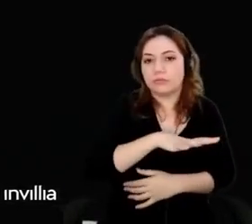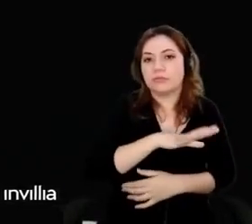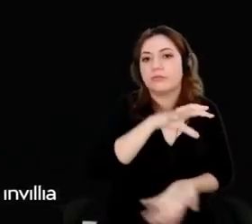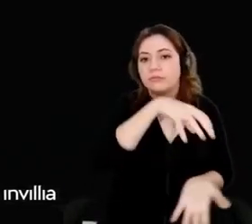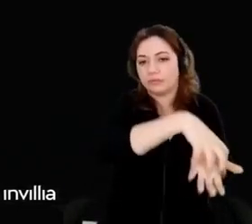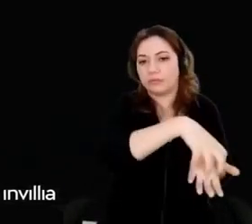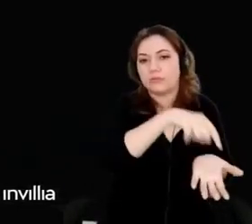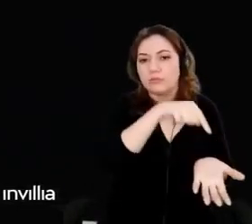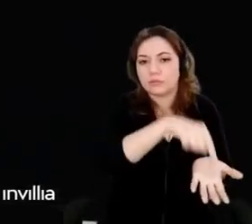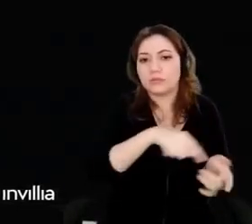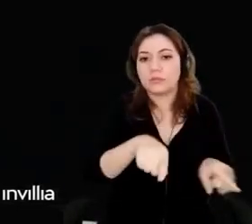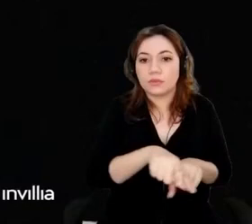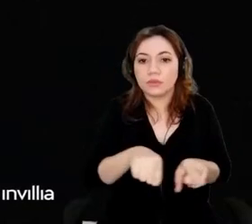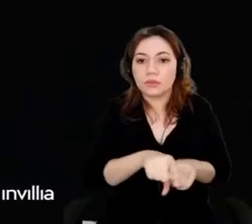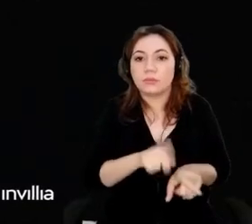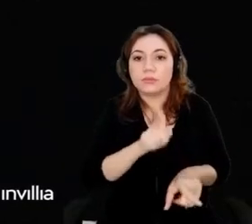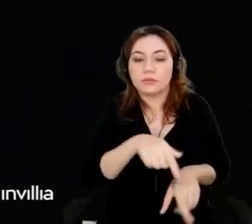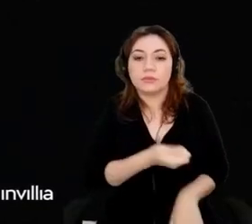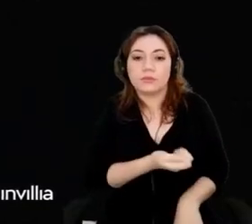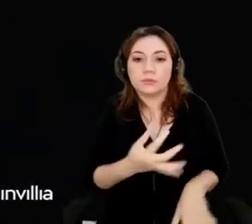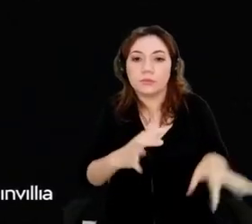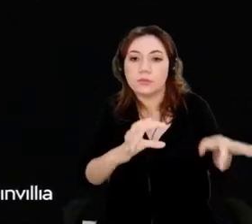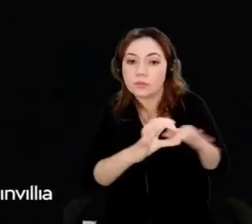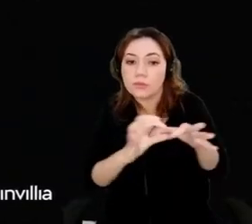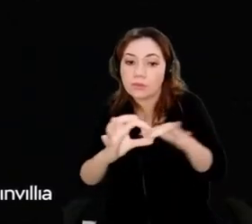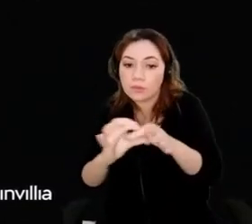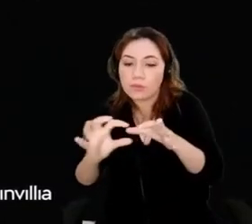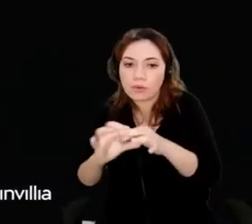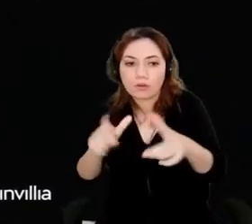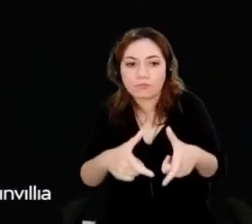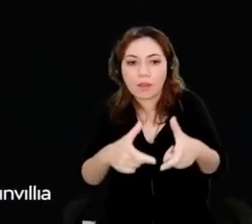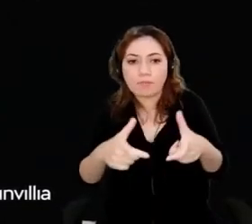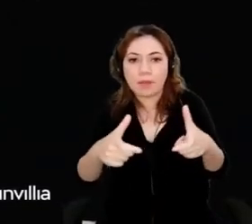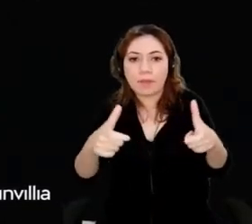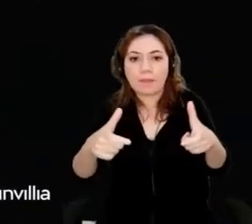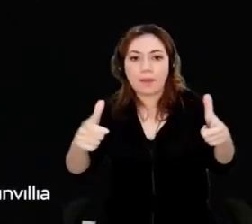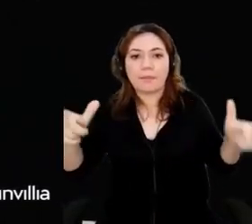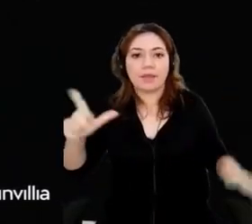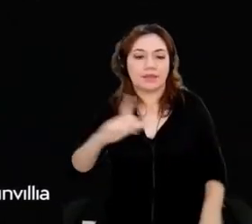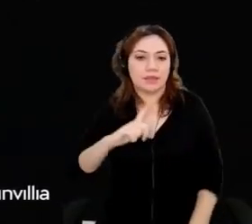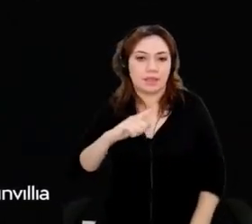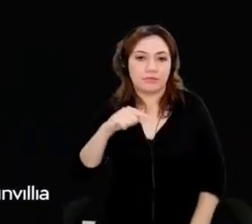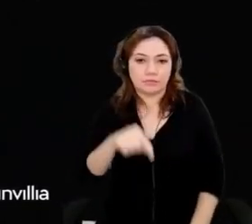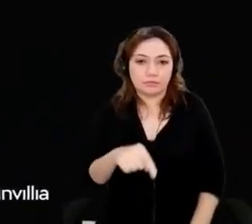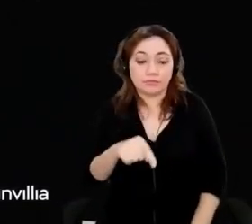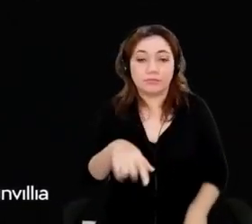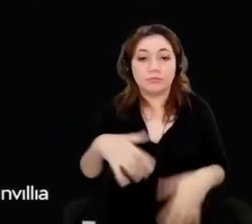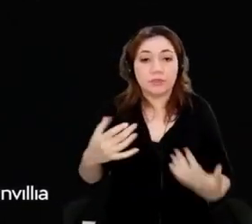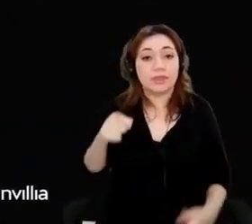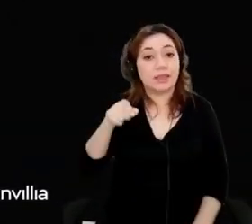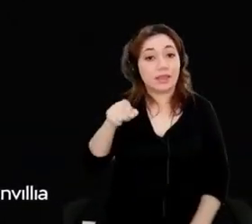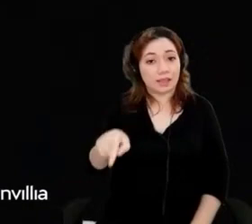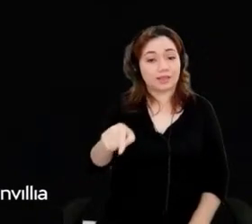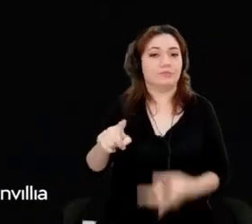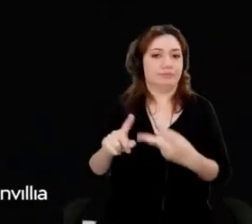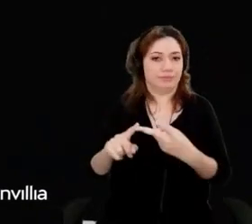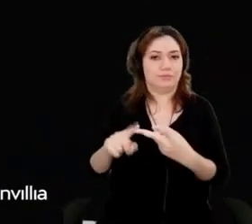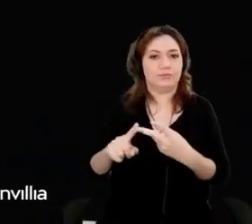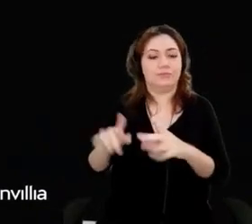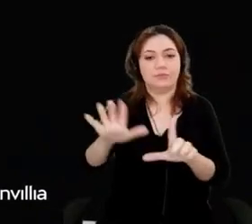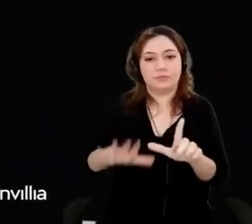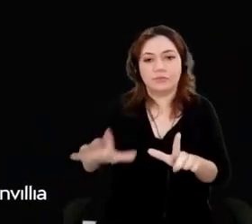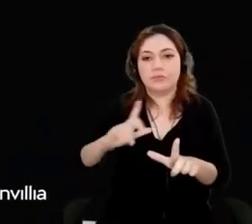-party platforms keeps expanding. In SmithOS, engineers visually